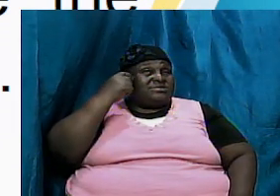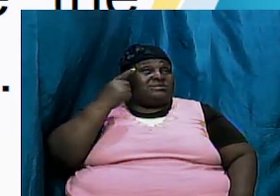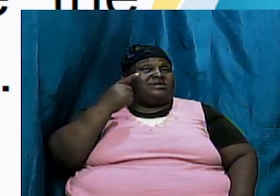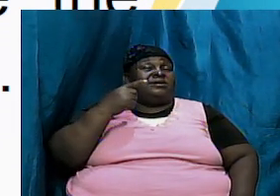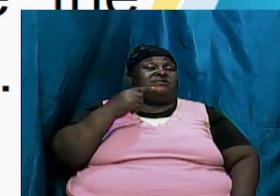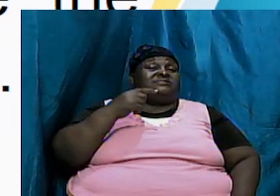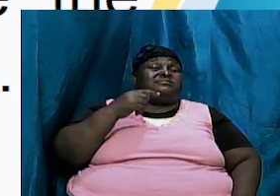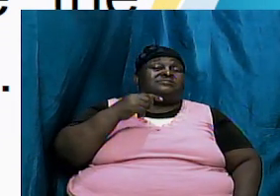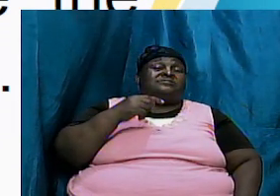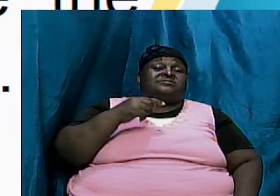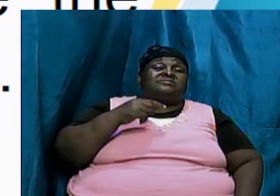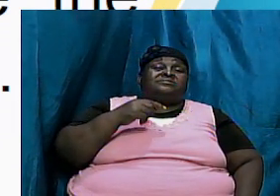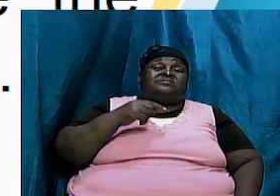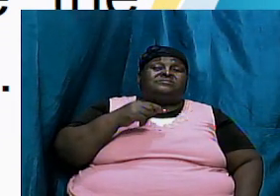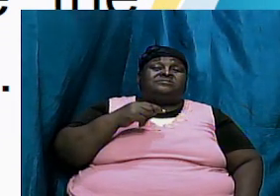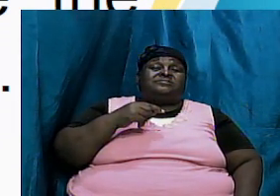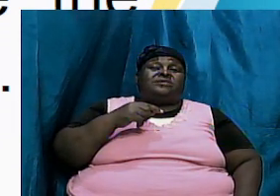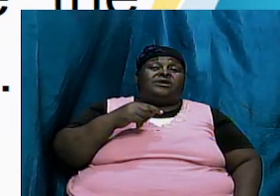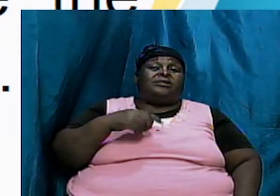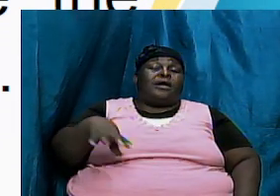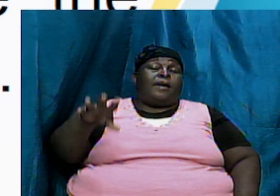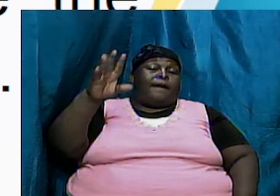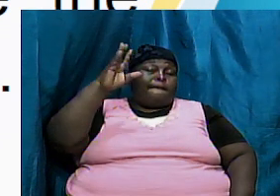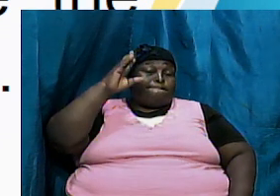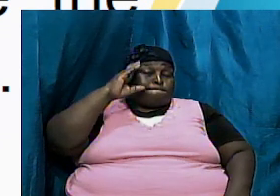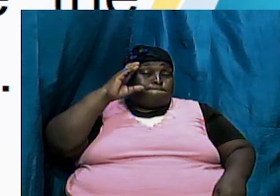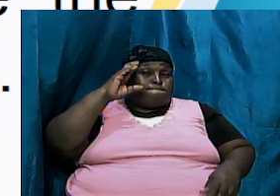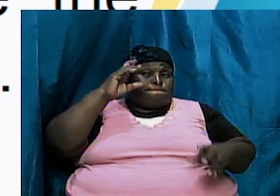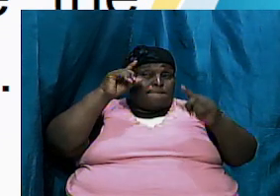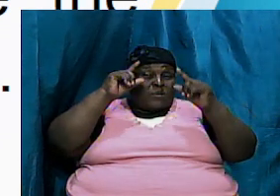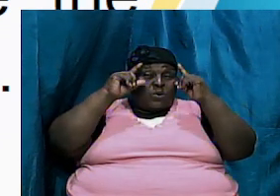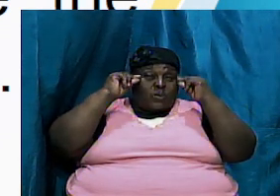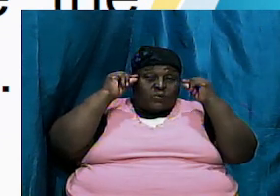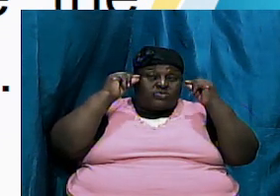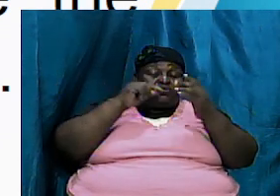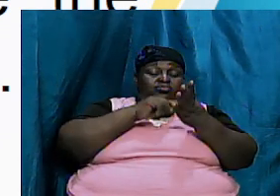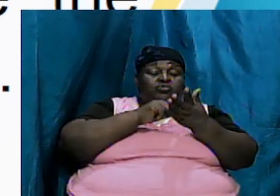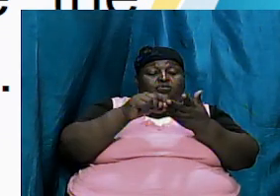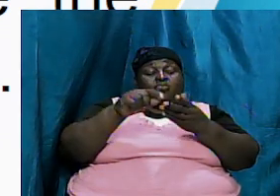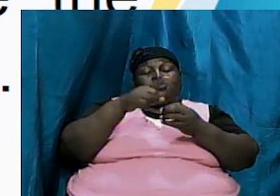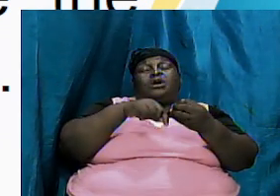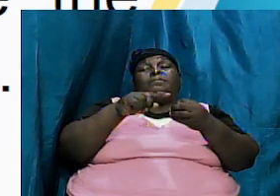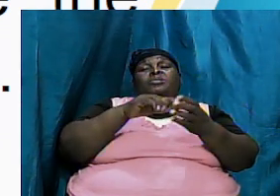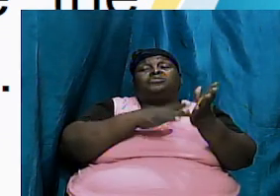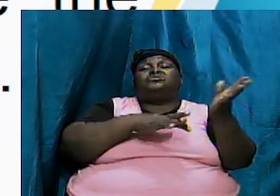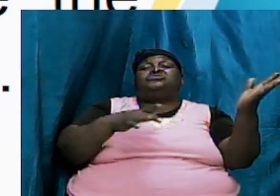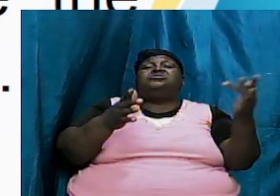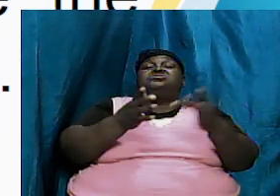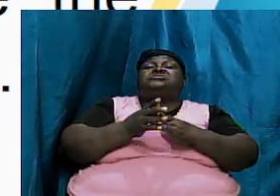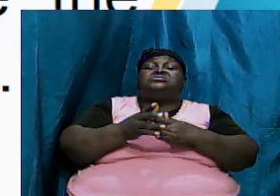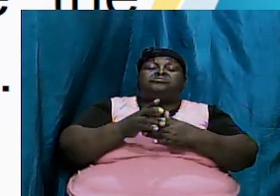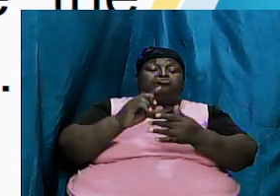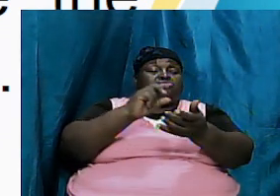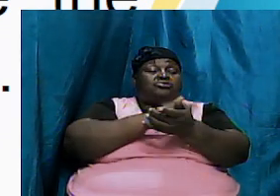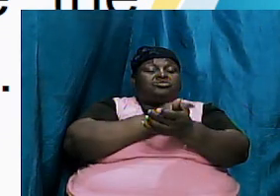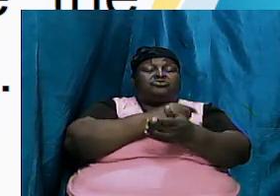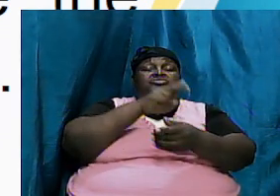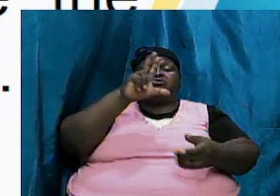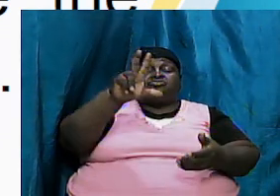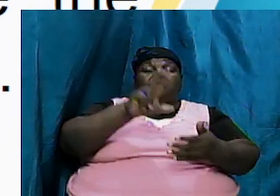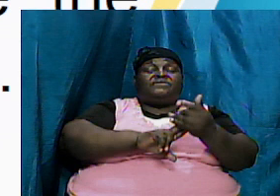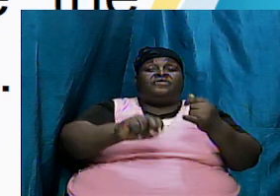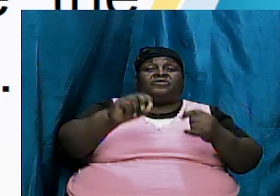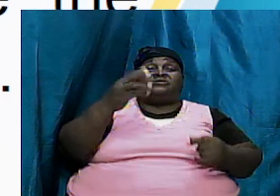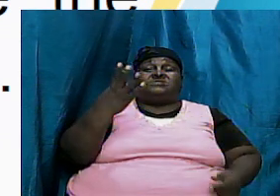it was that Moses literally wrote about Jesus in genesis 3 and verse 15